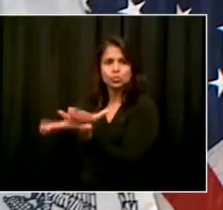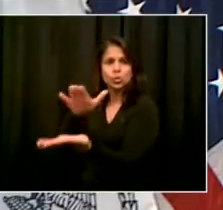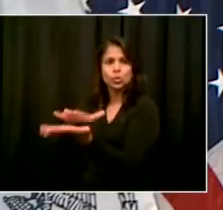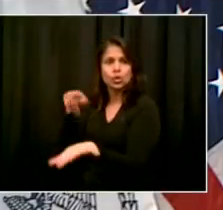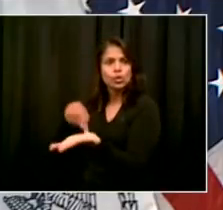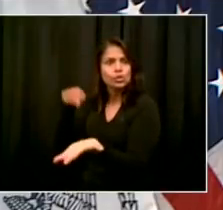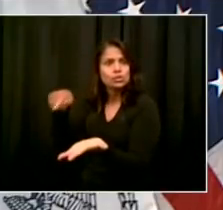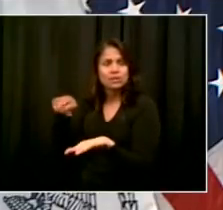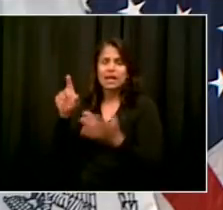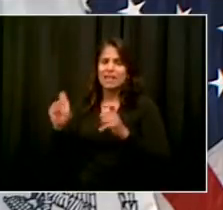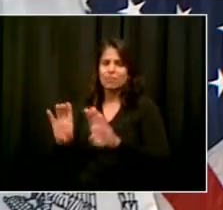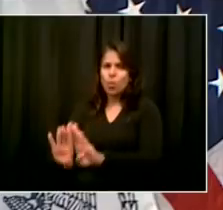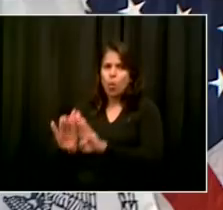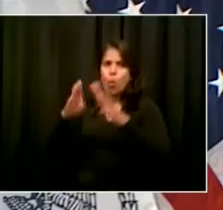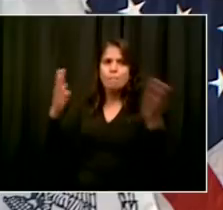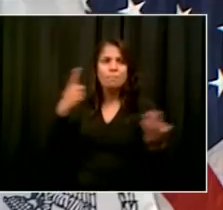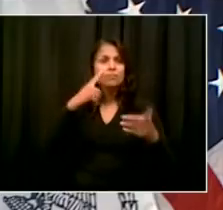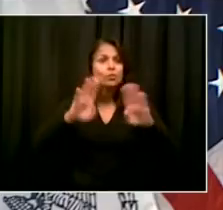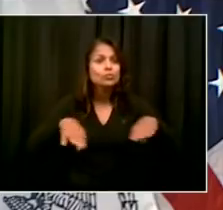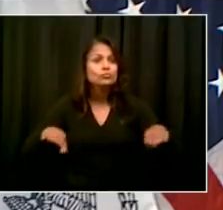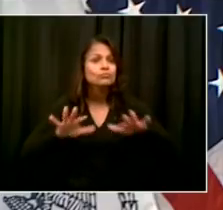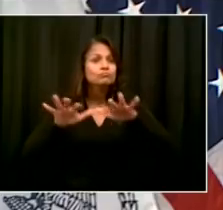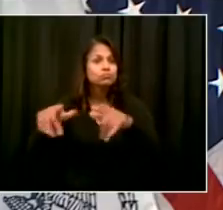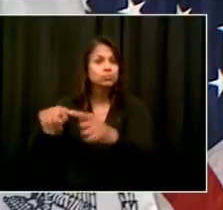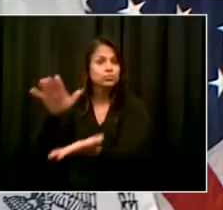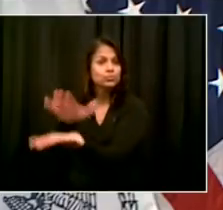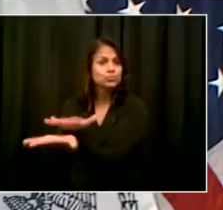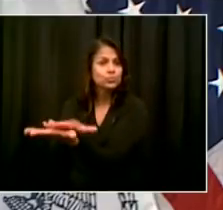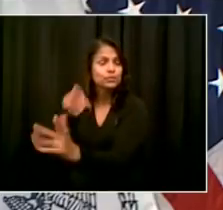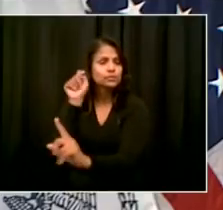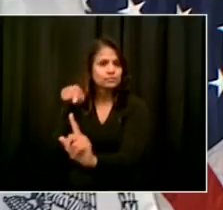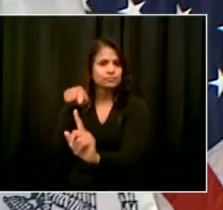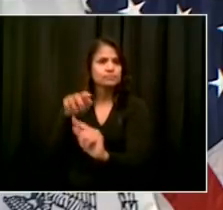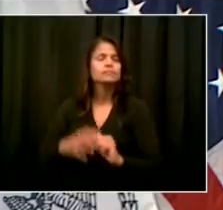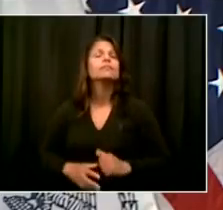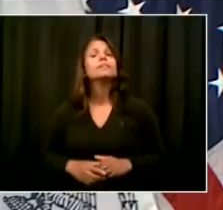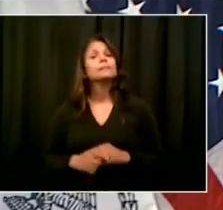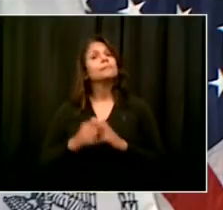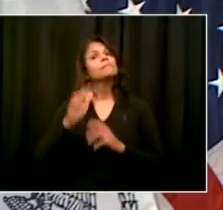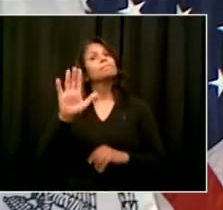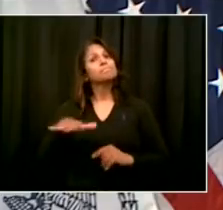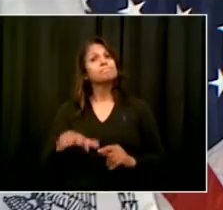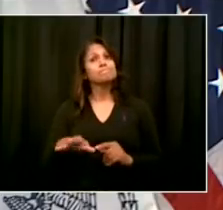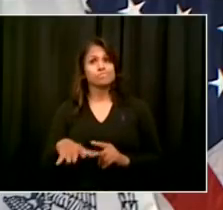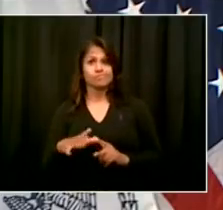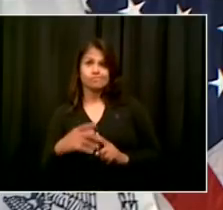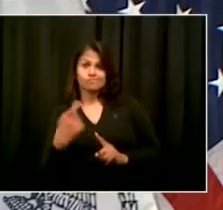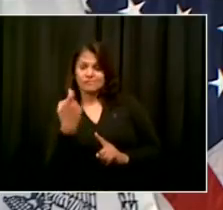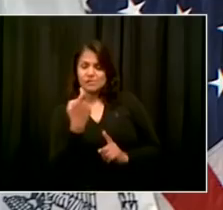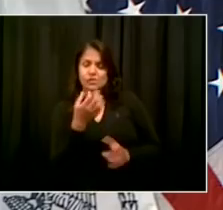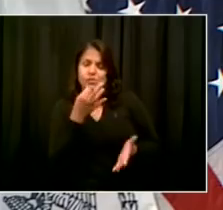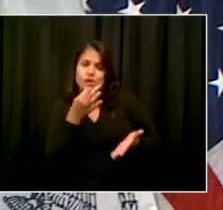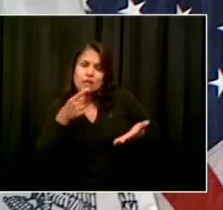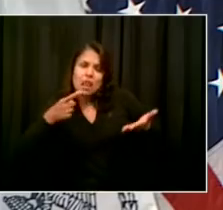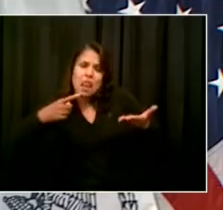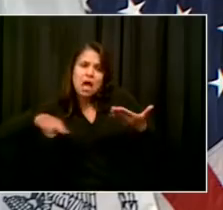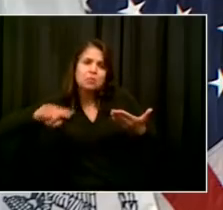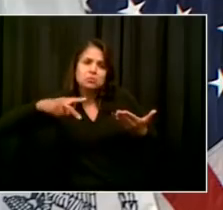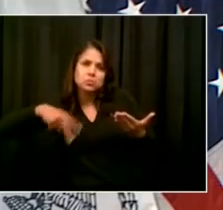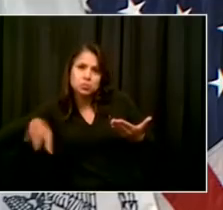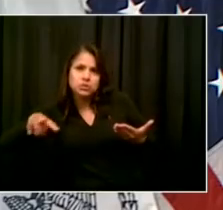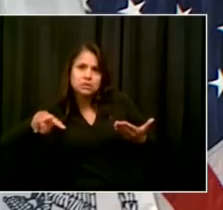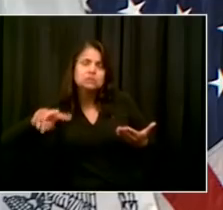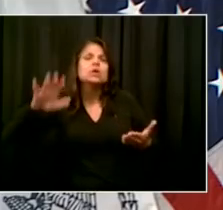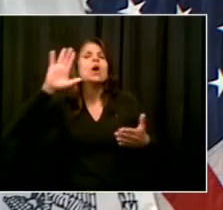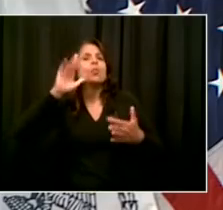next few weeks, you're going to hear a lot more about that vision of where we go from here because we've succeeded as a city to go through all those steps.